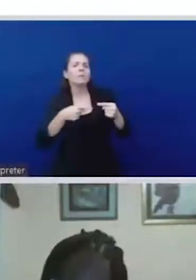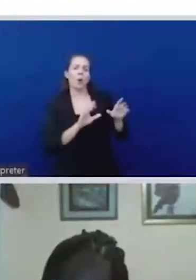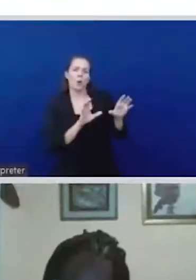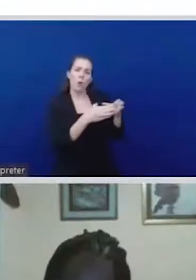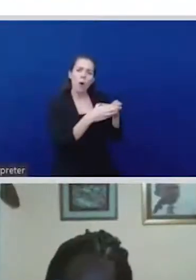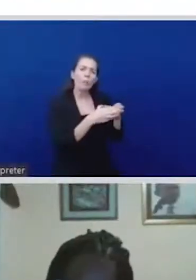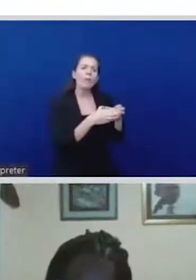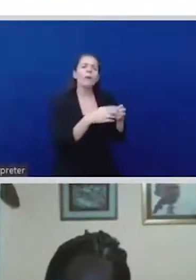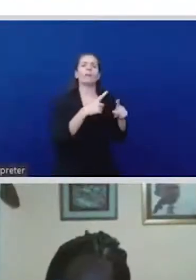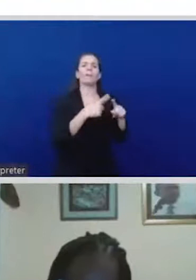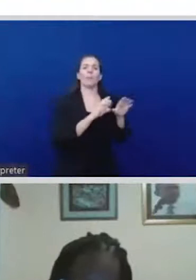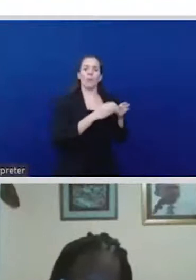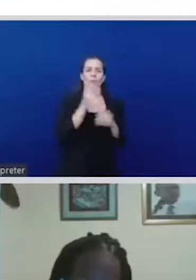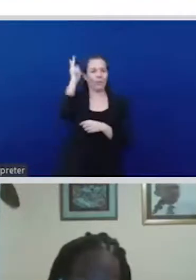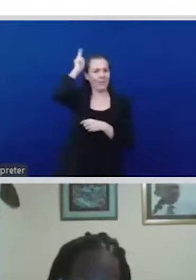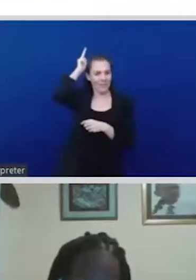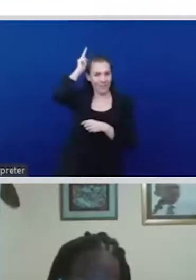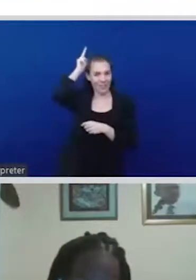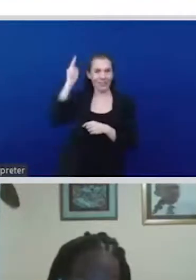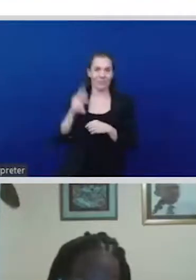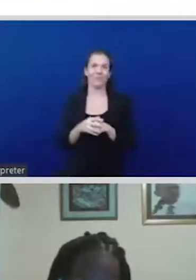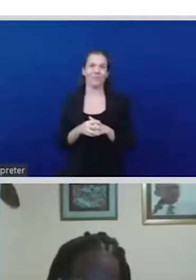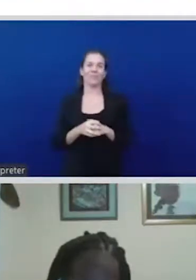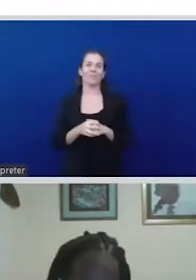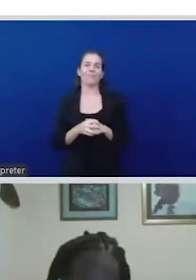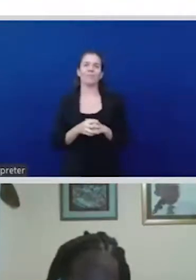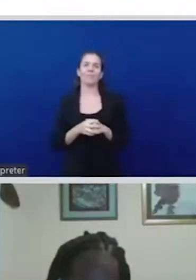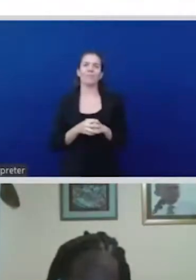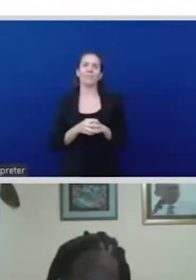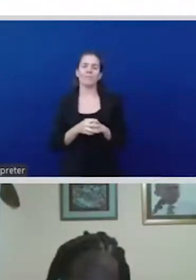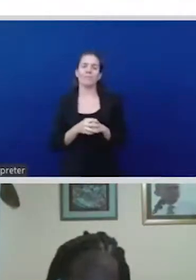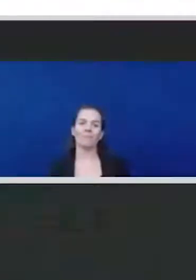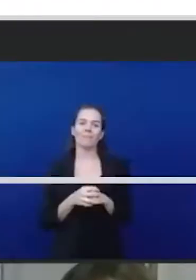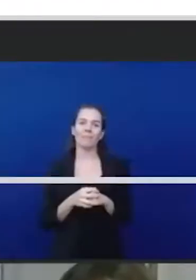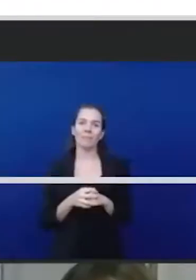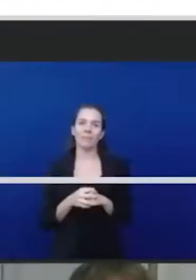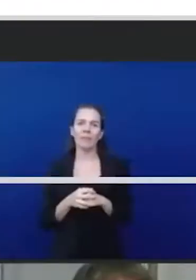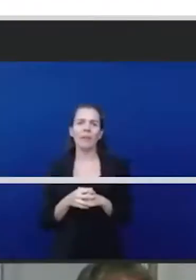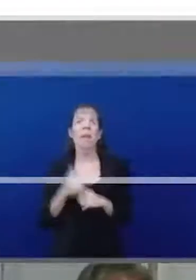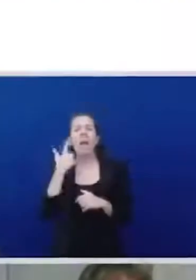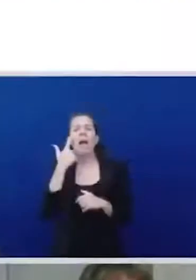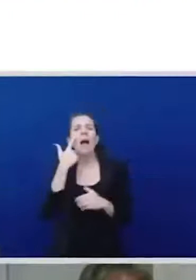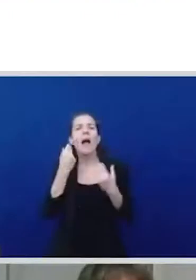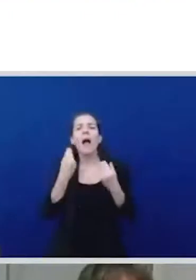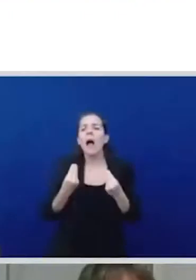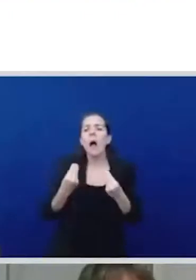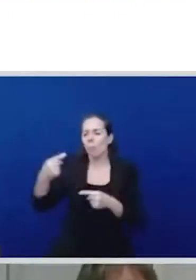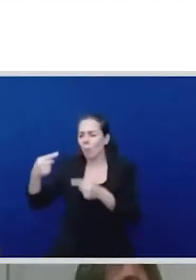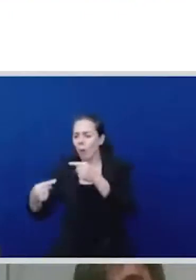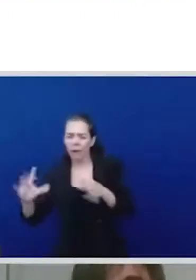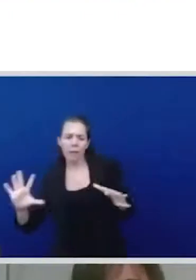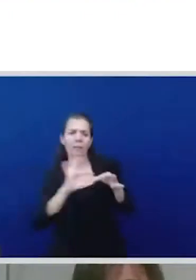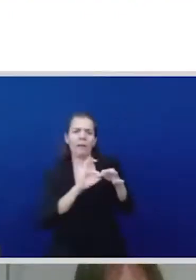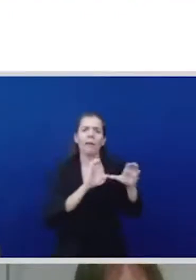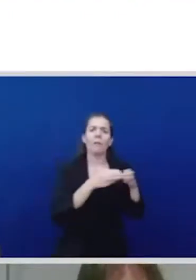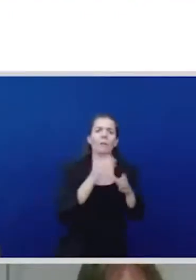arts and crafts but Sandra if you want to develop from there about you know how not to become instrumentalized